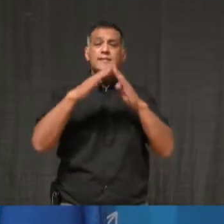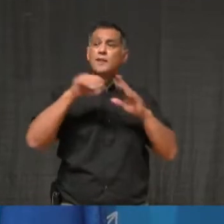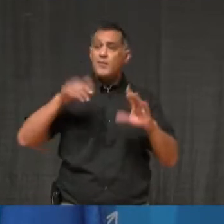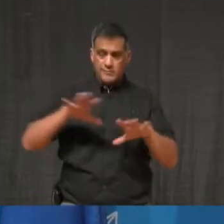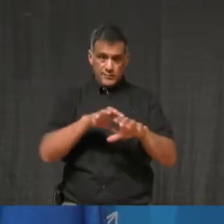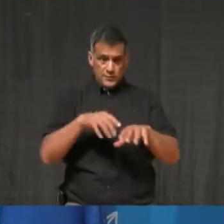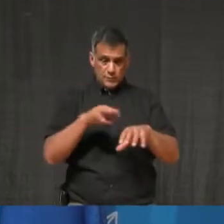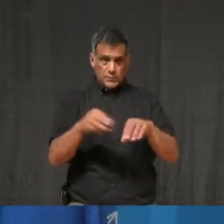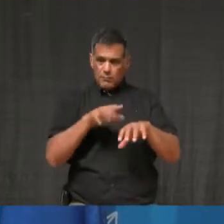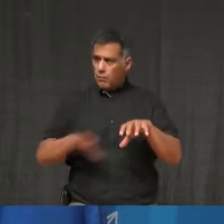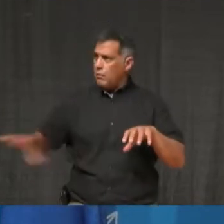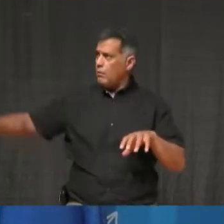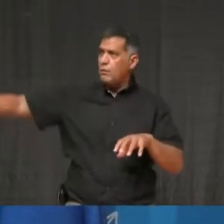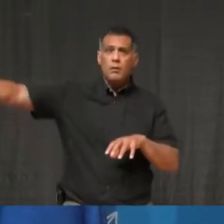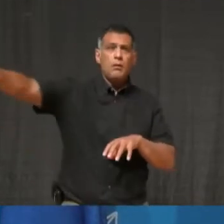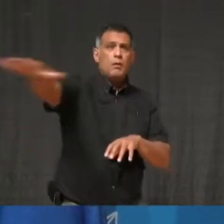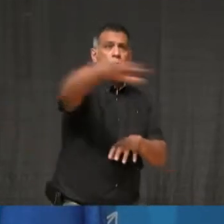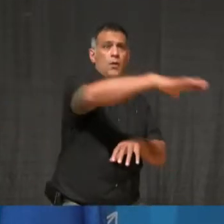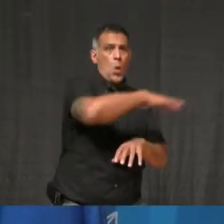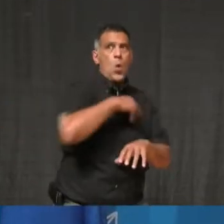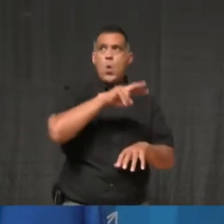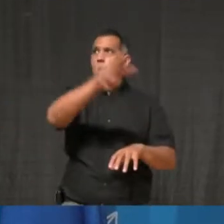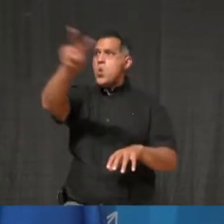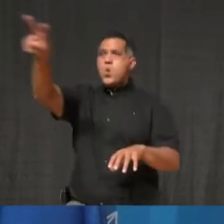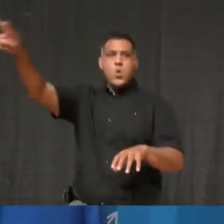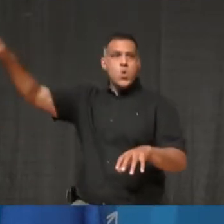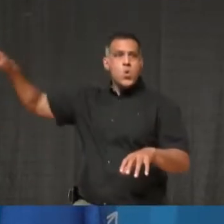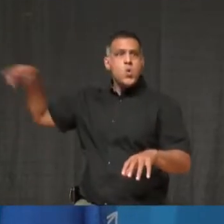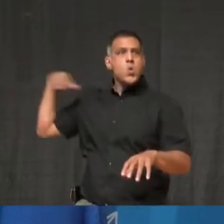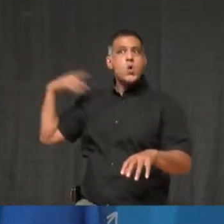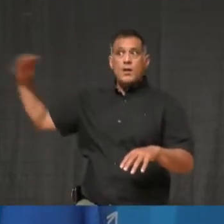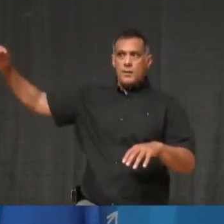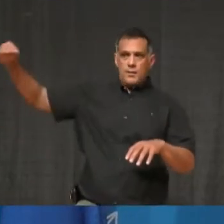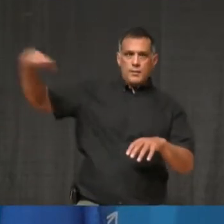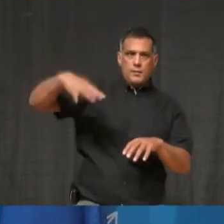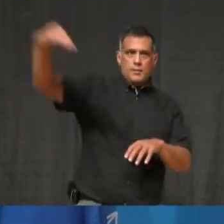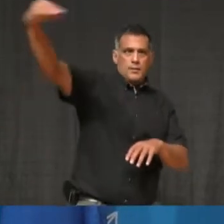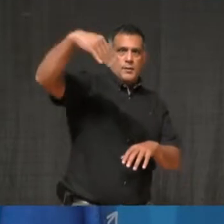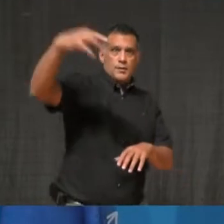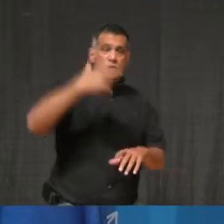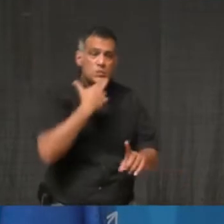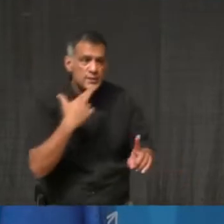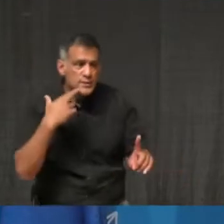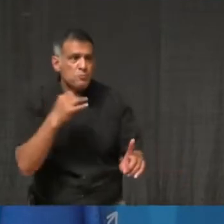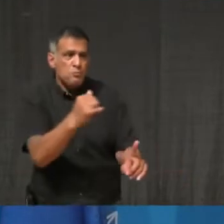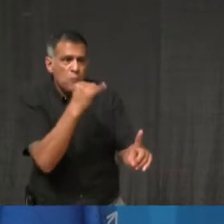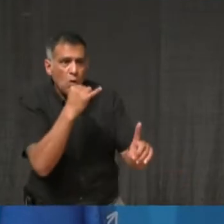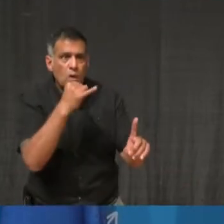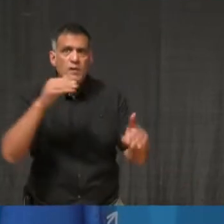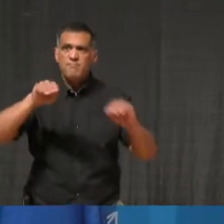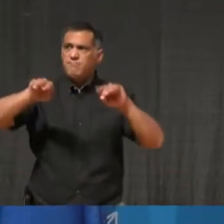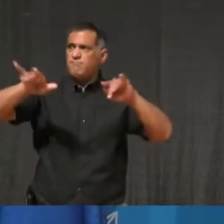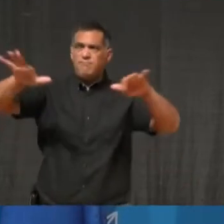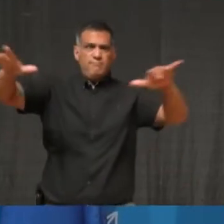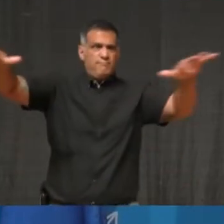have, we have seen spread in these settings. So as restrictions are being reviewed, and certainly will come forward